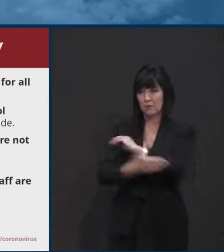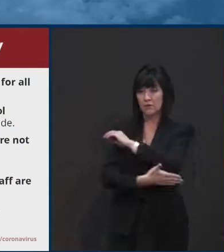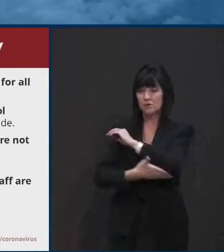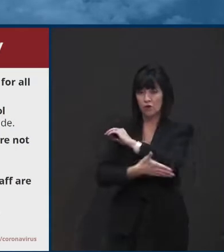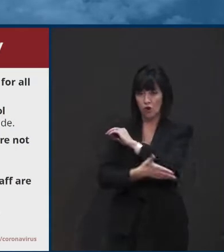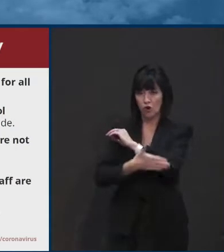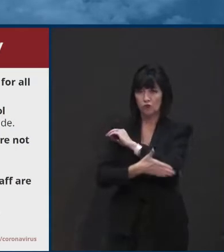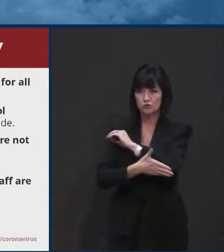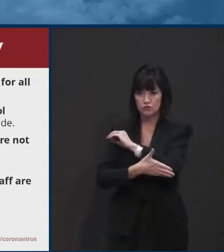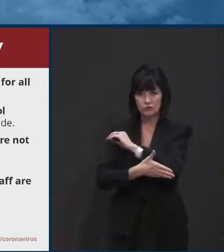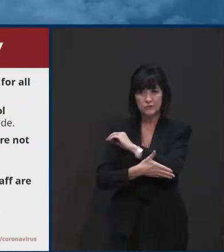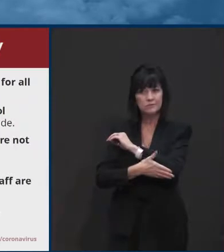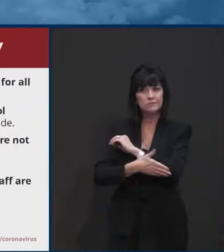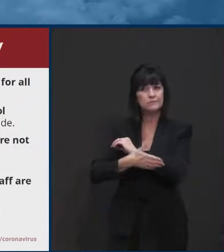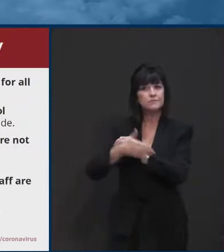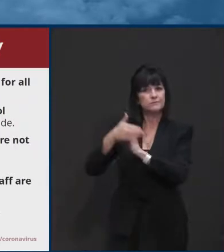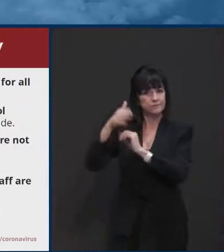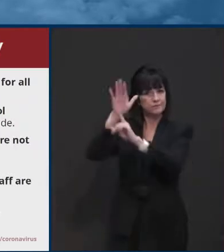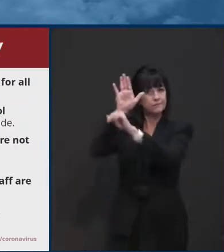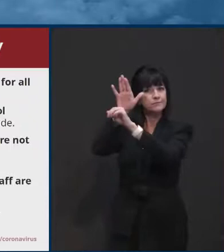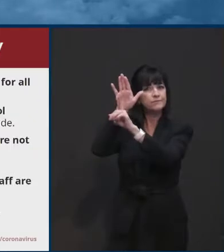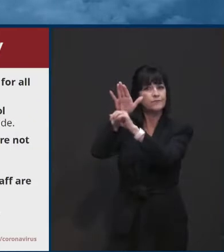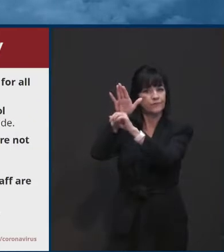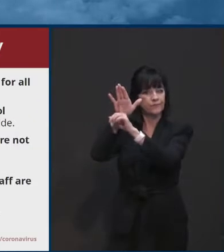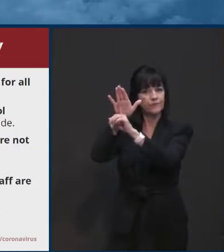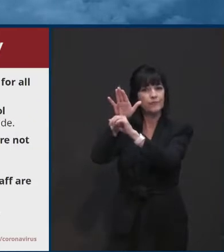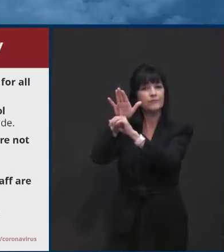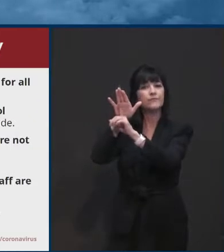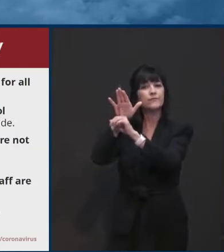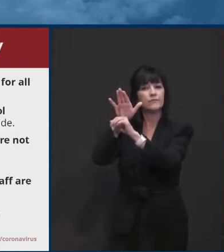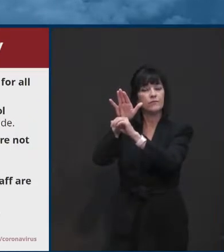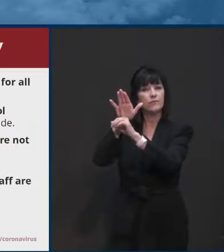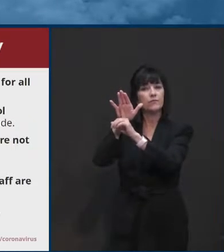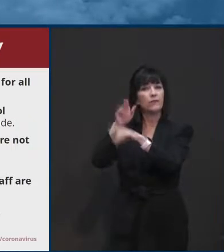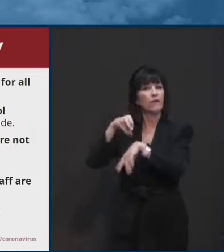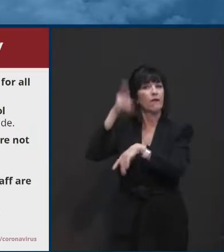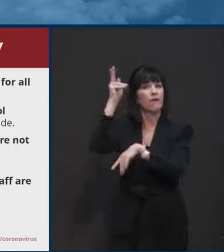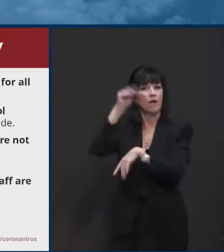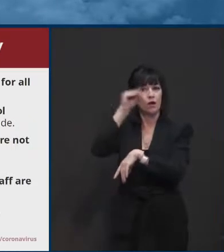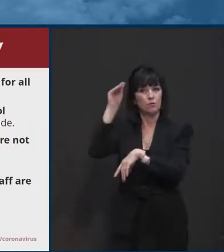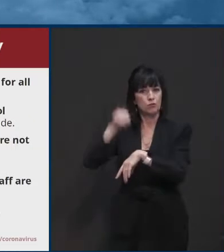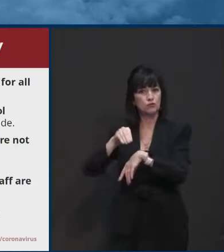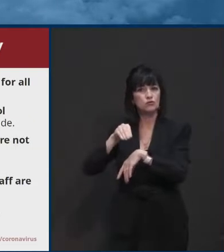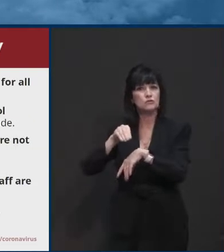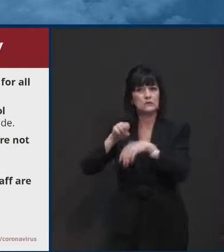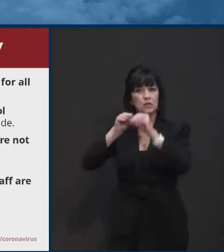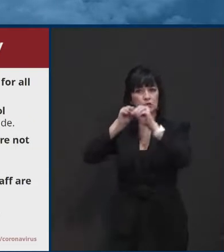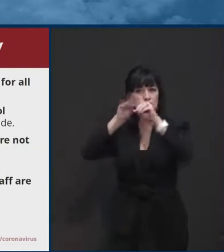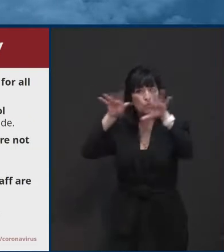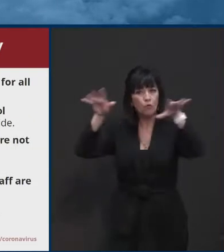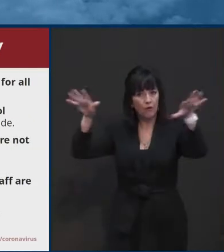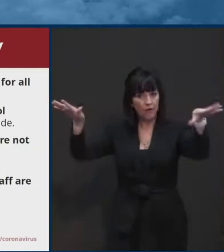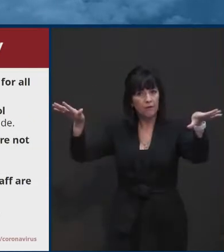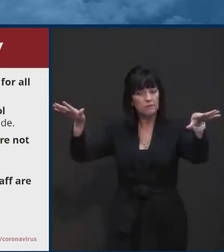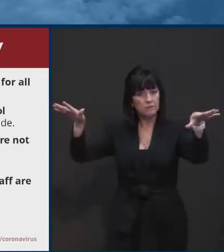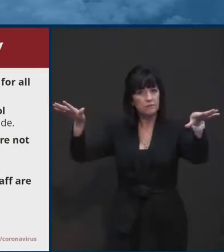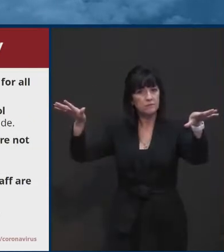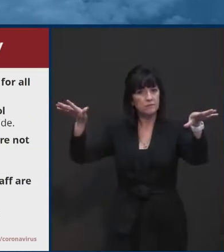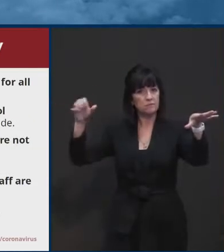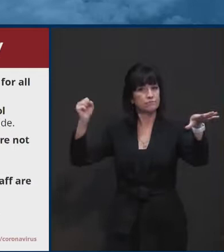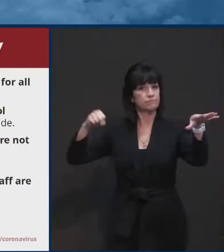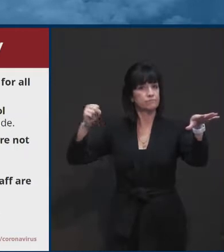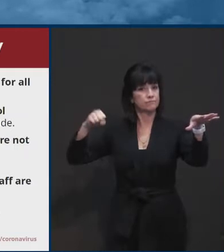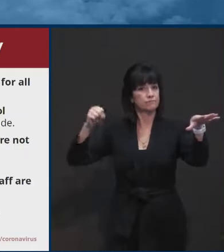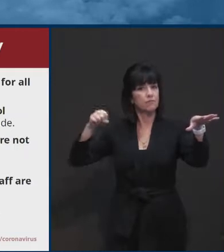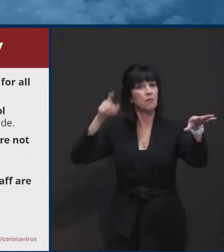have now had quite a bit of, of experience. While they've had, you high rates of transmission in general, and have